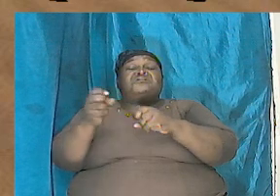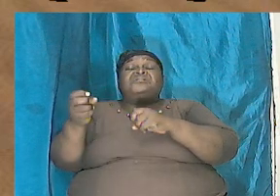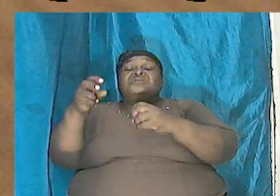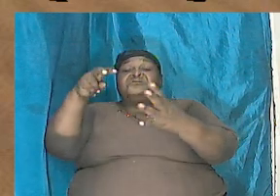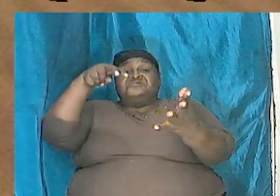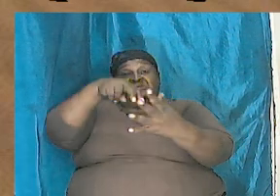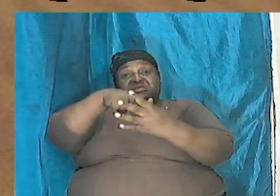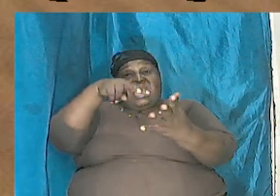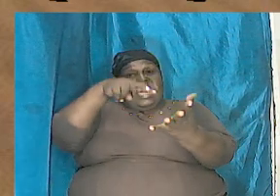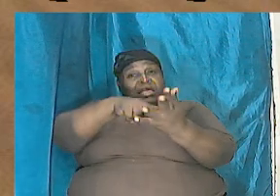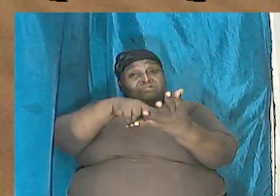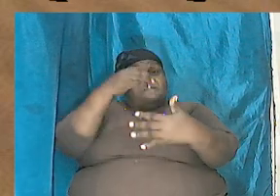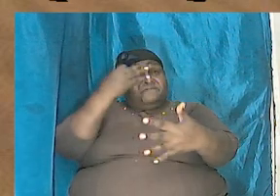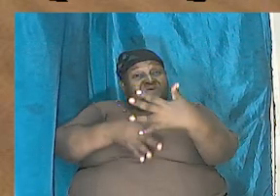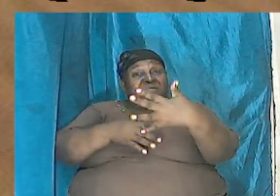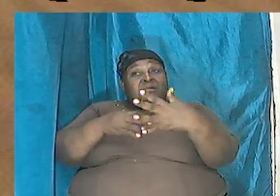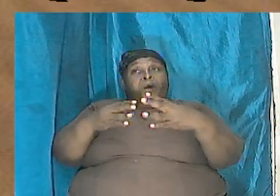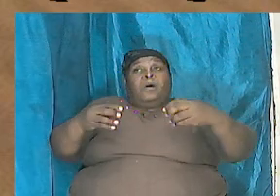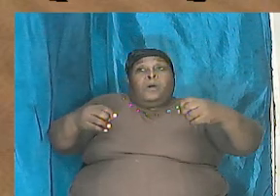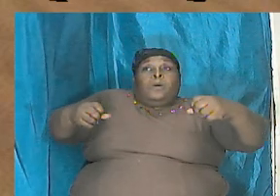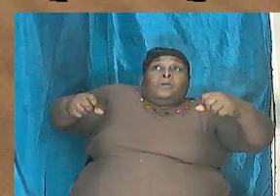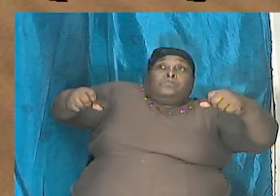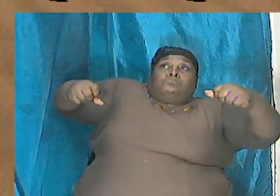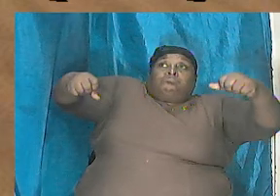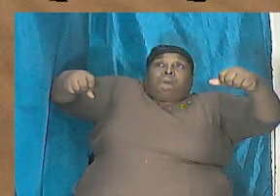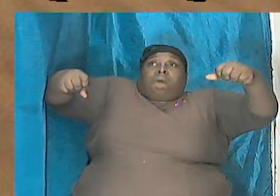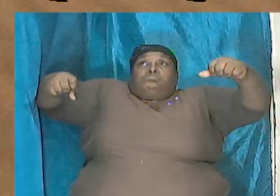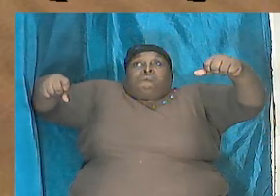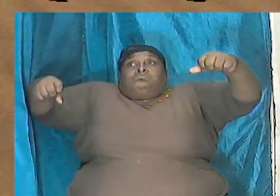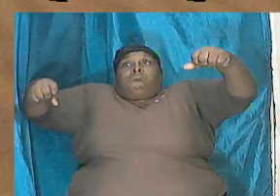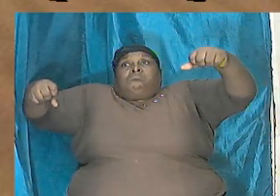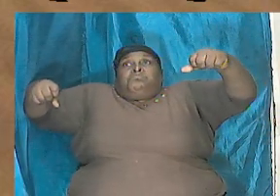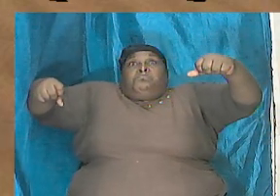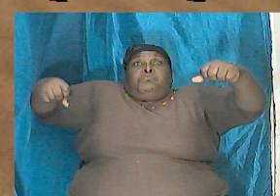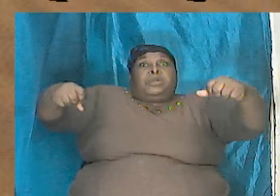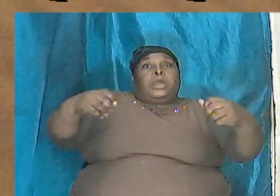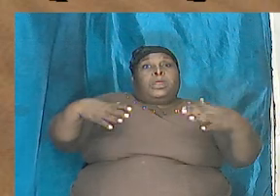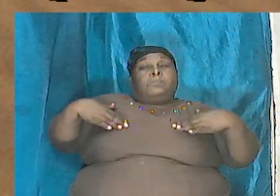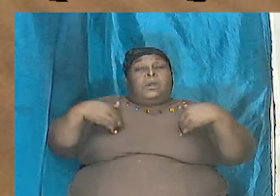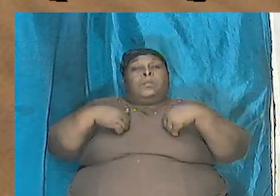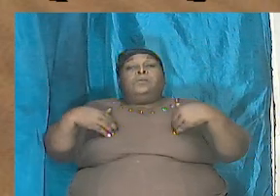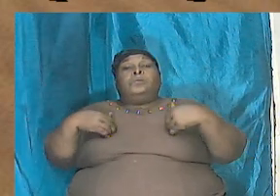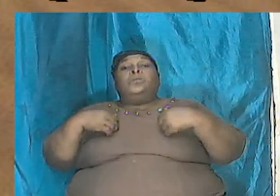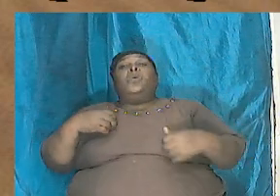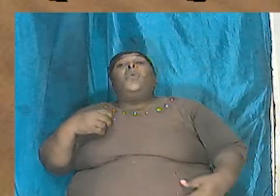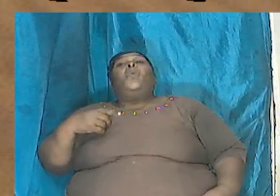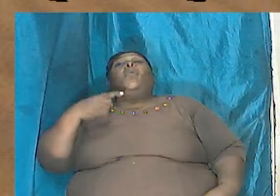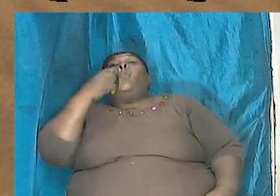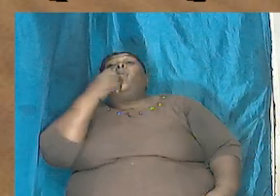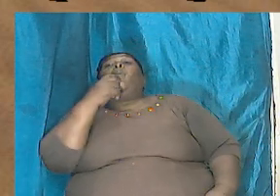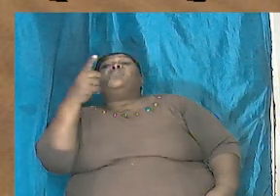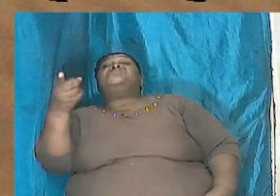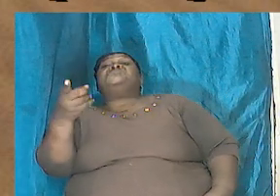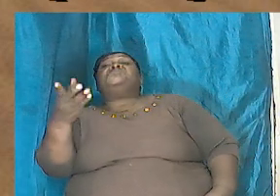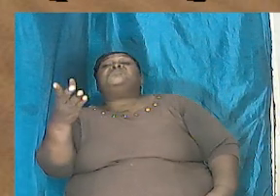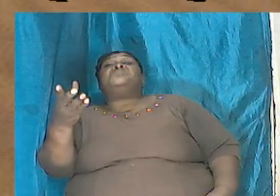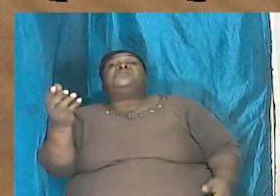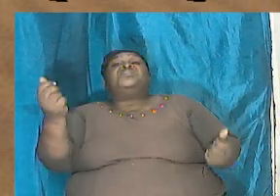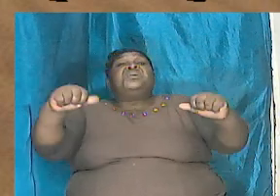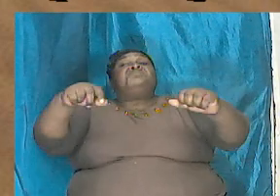stand before this massive beast who then is able to stand before me so not even the fiercest